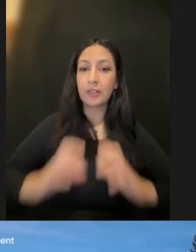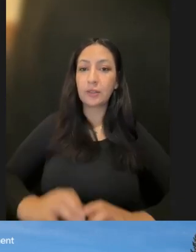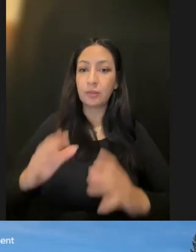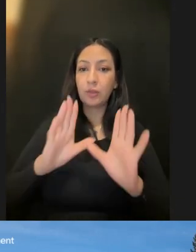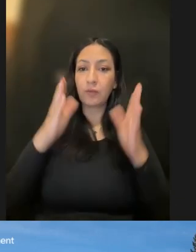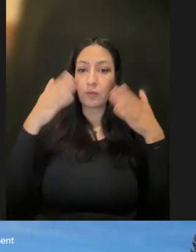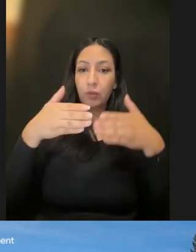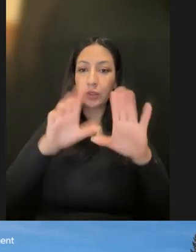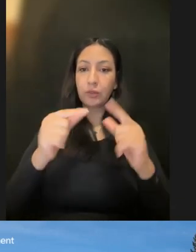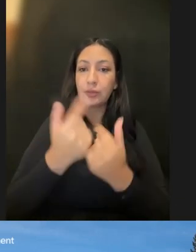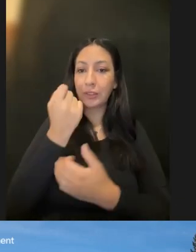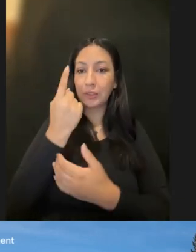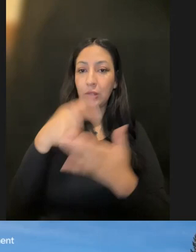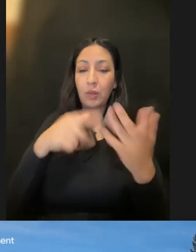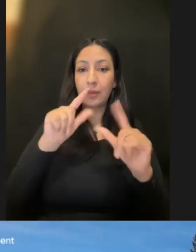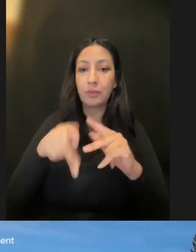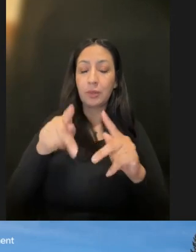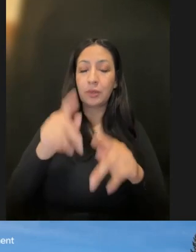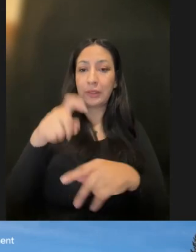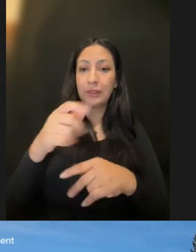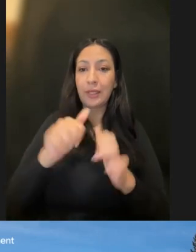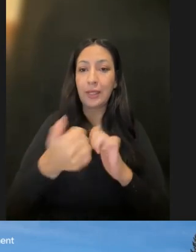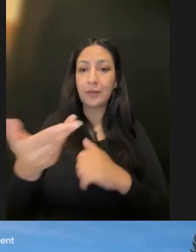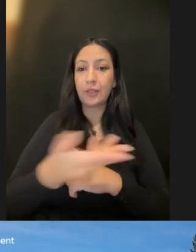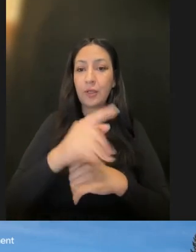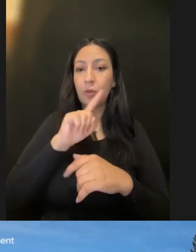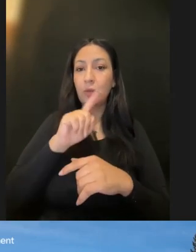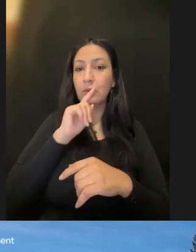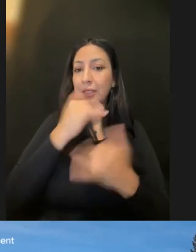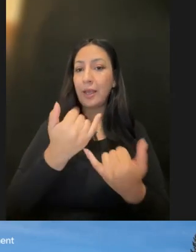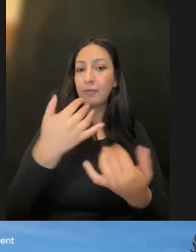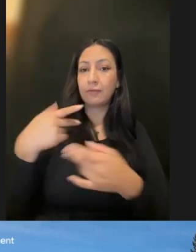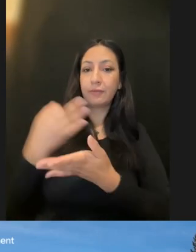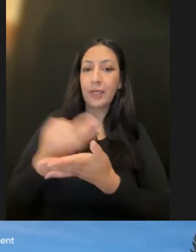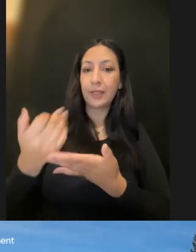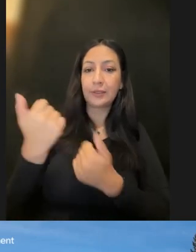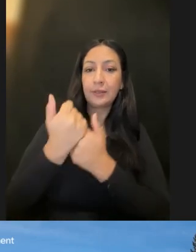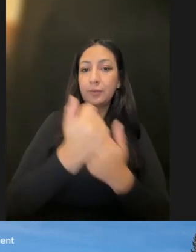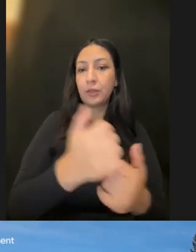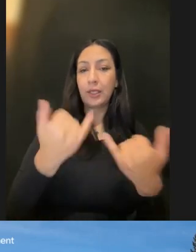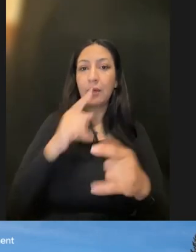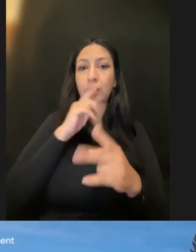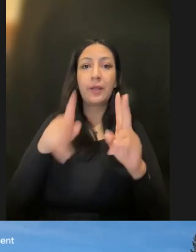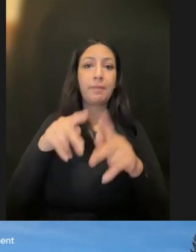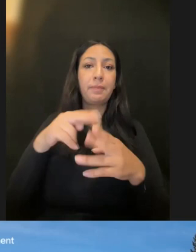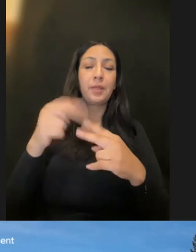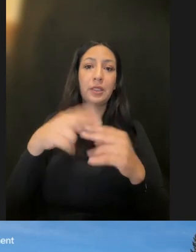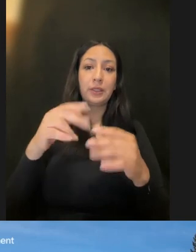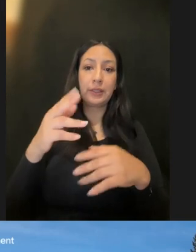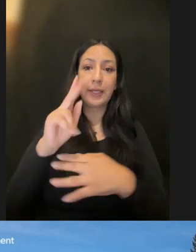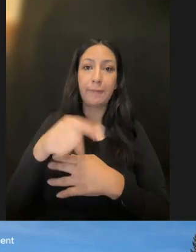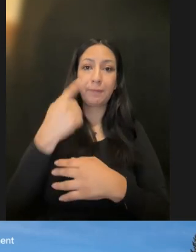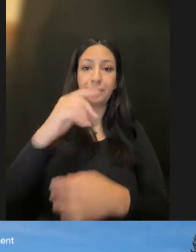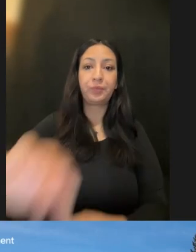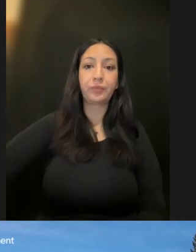understanding what people's needs are and how they're currently financing them, building off of a lot of the great work that has already been done. And